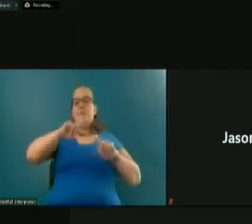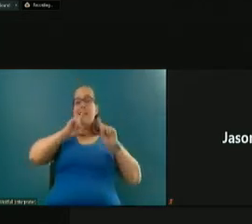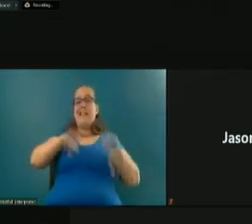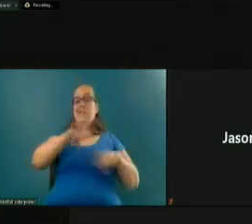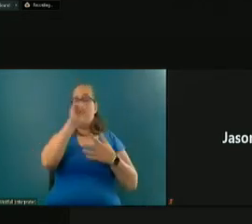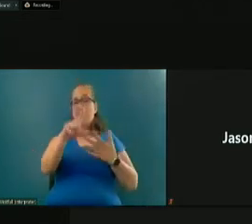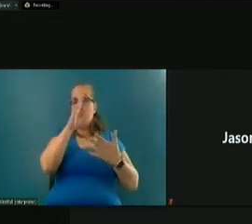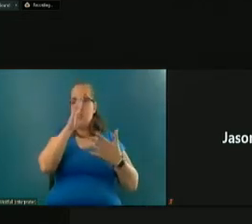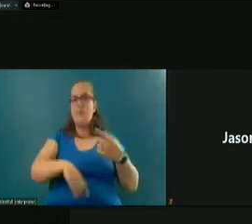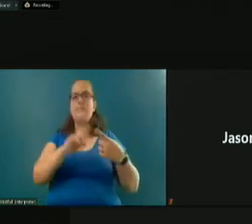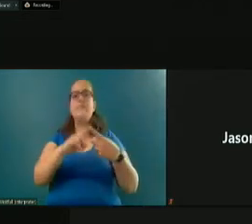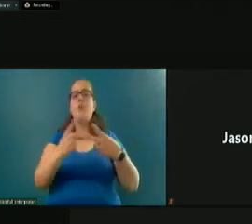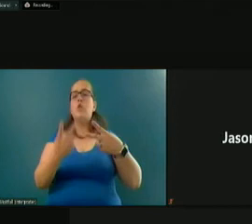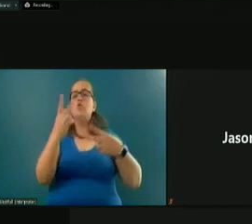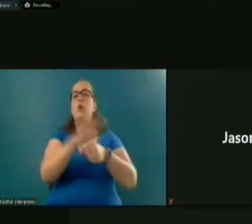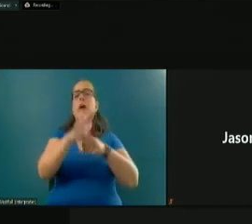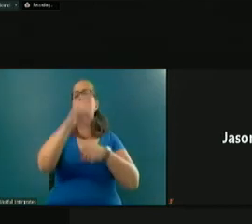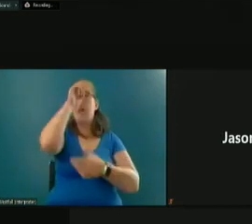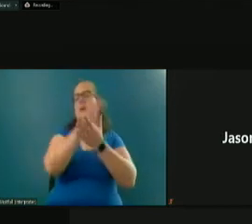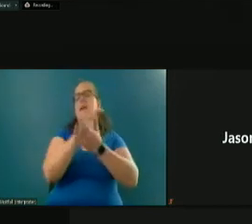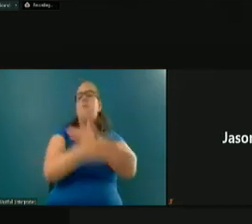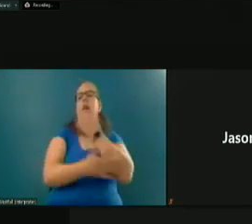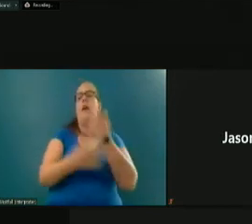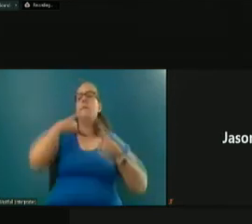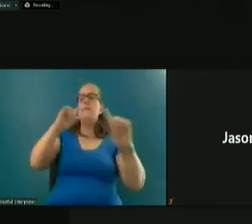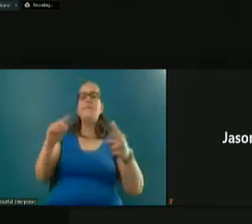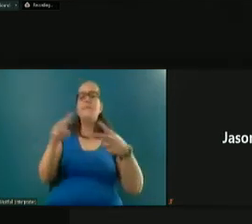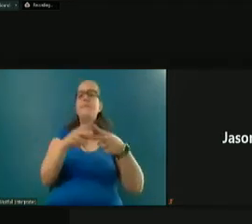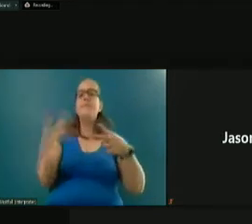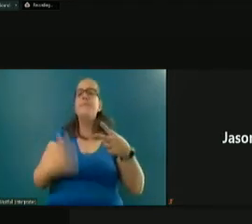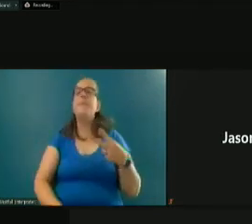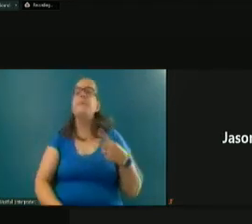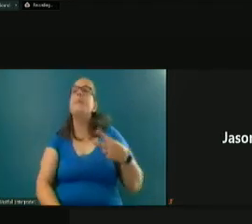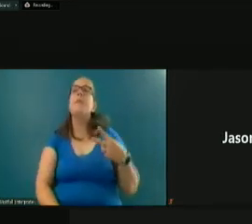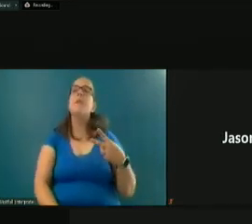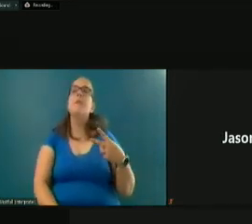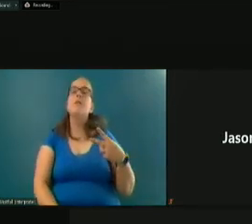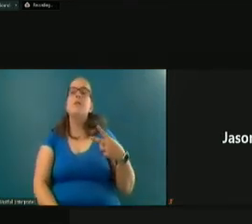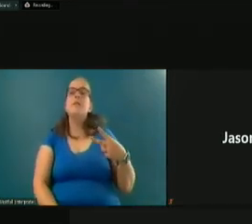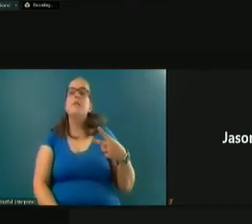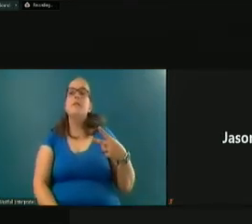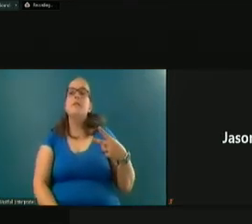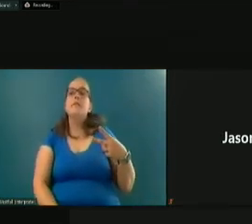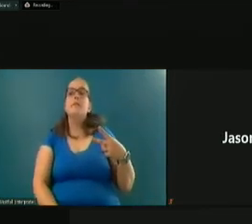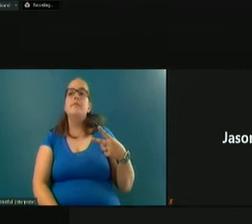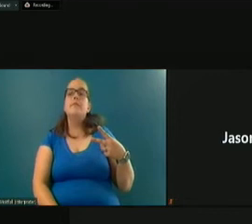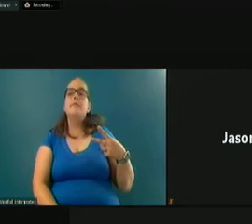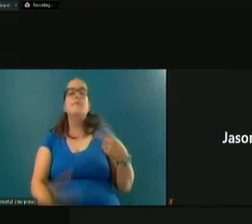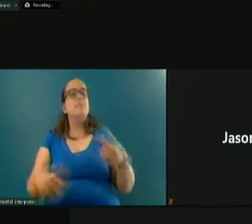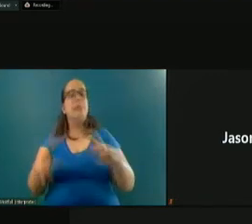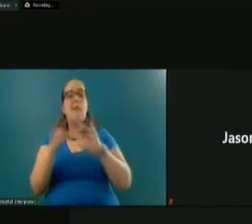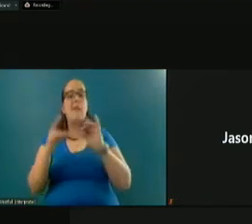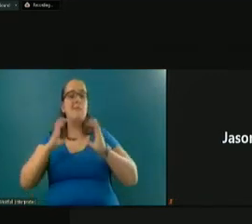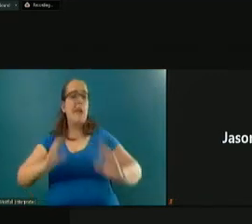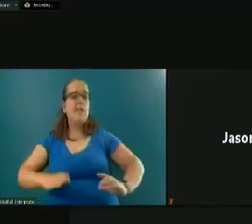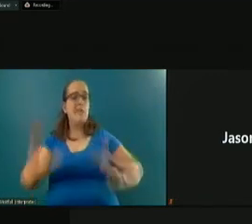here. What are two areas you believe the county excels in? I've already mentioned customer service that I